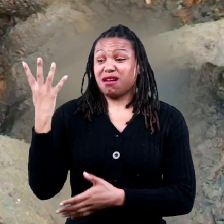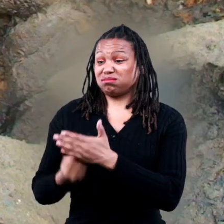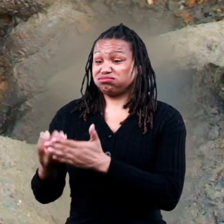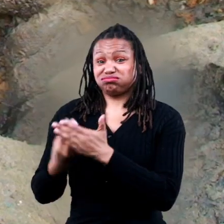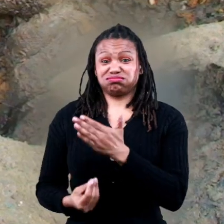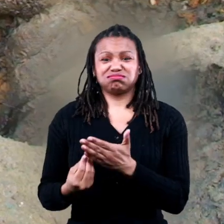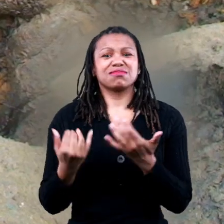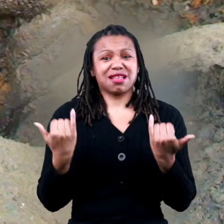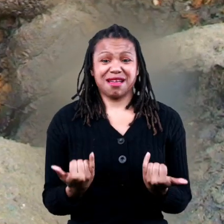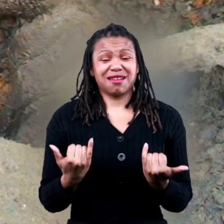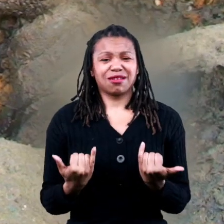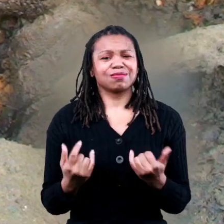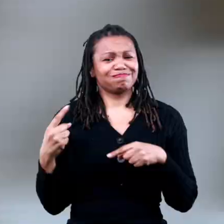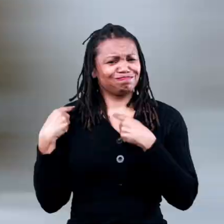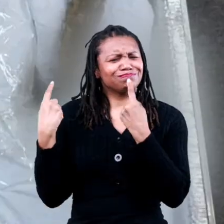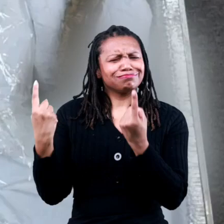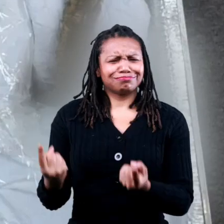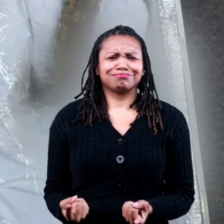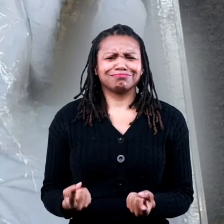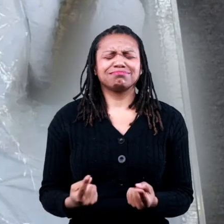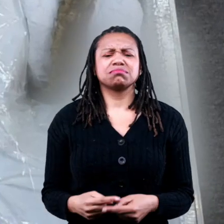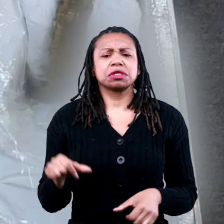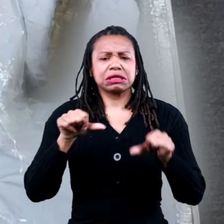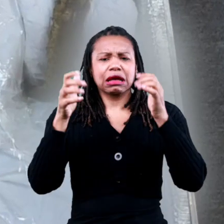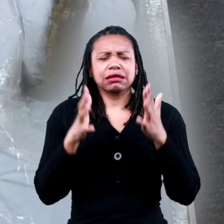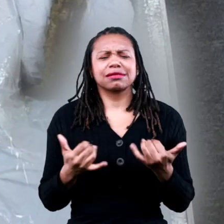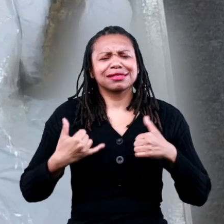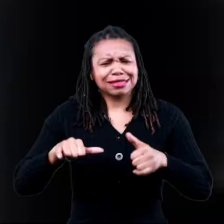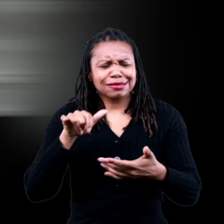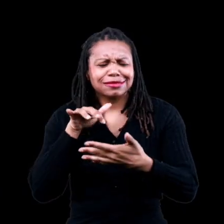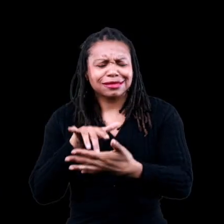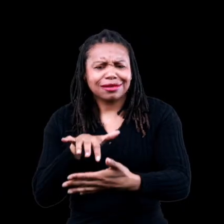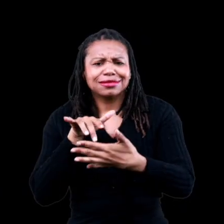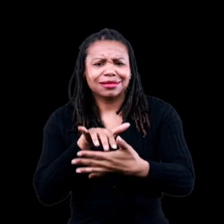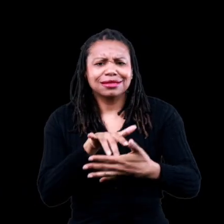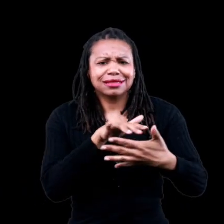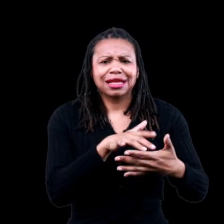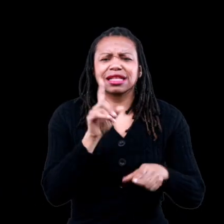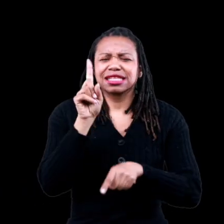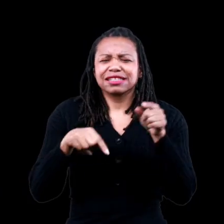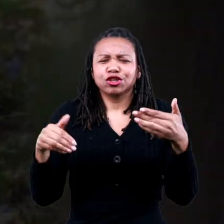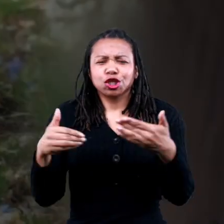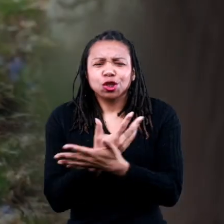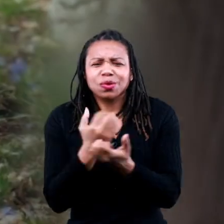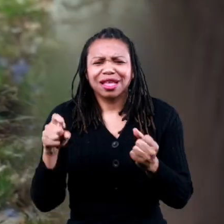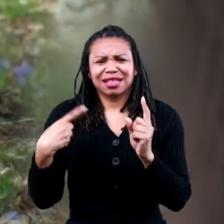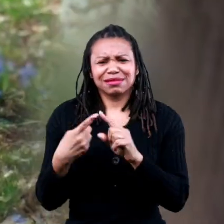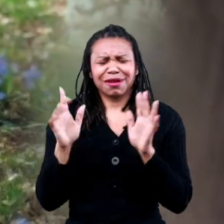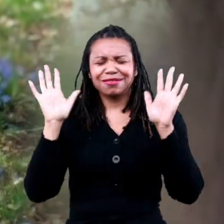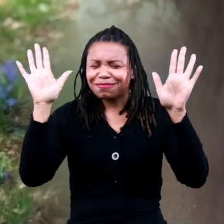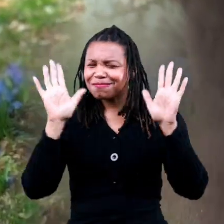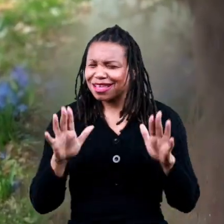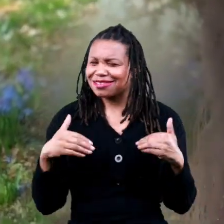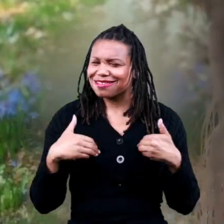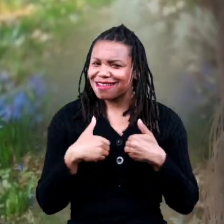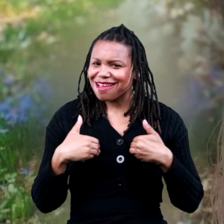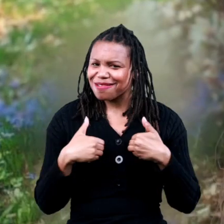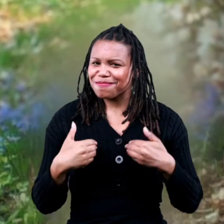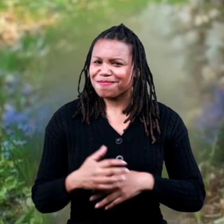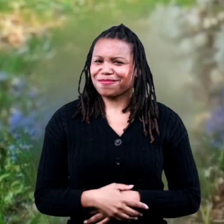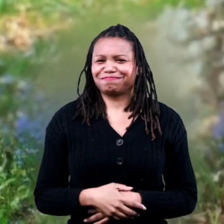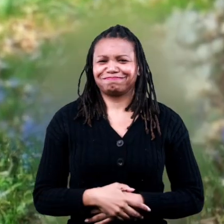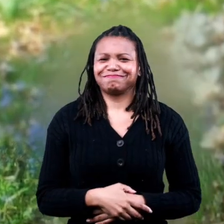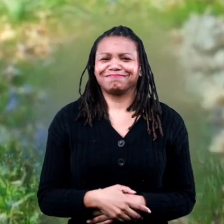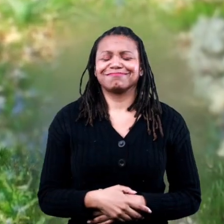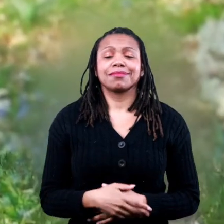mammoths have been extinct for a long time scientists are still studying and learning new things about this amazing